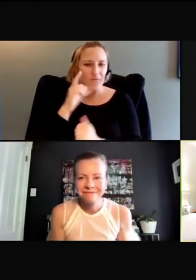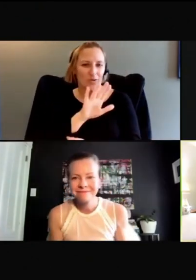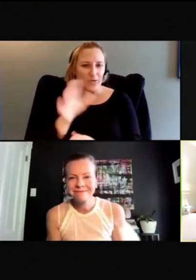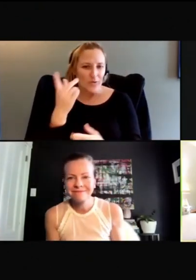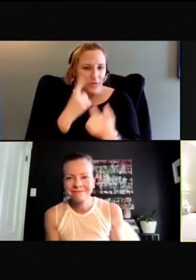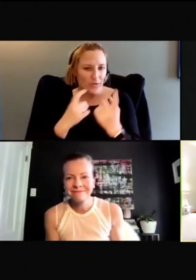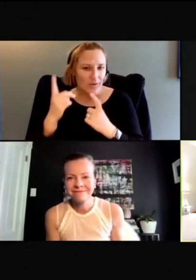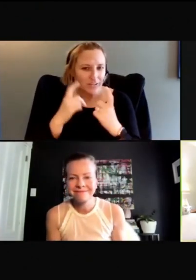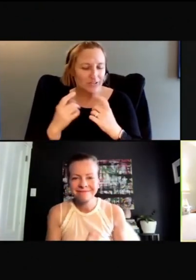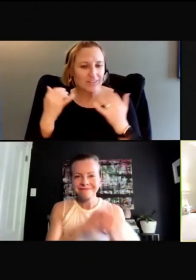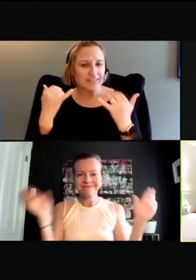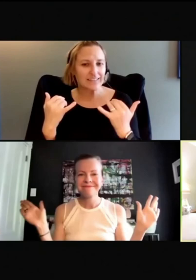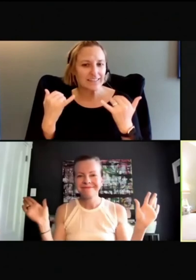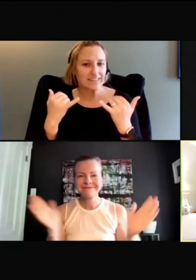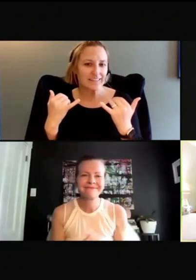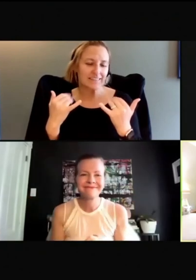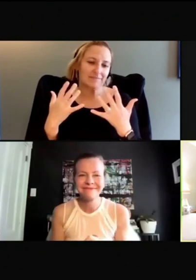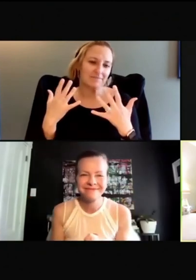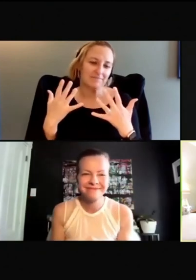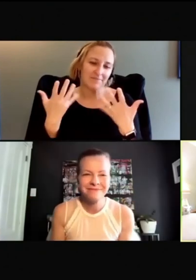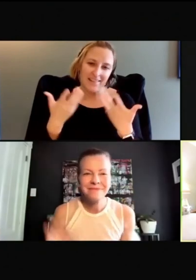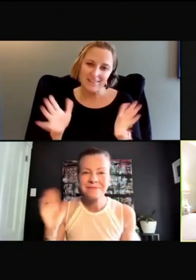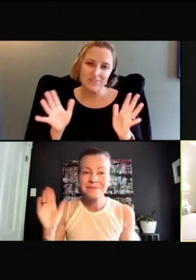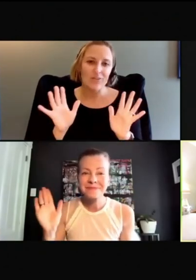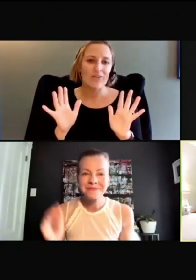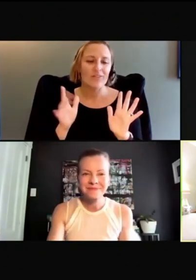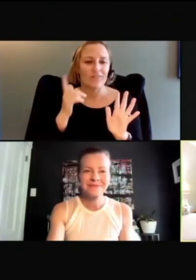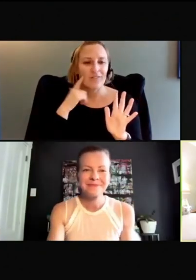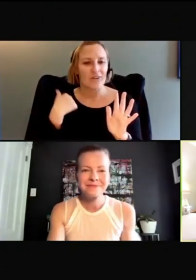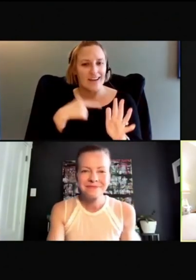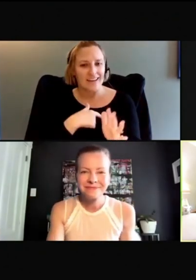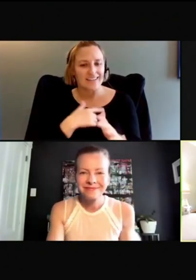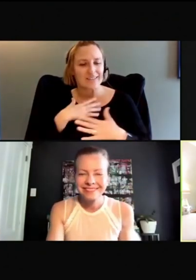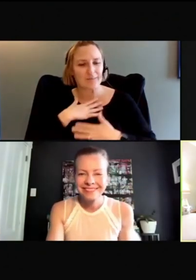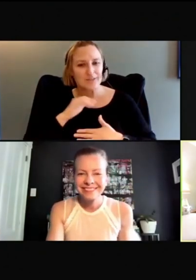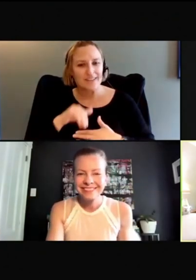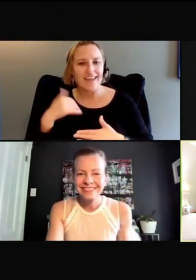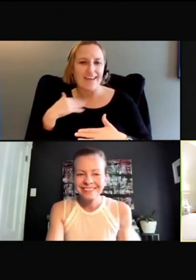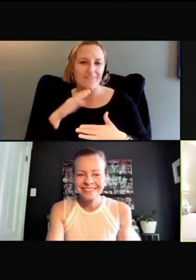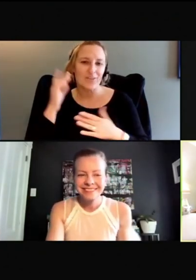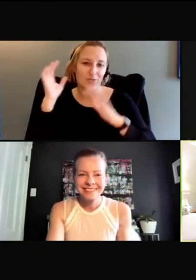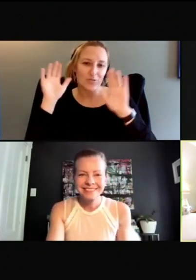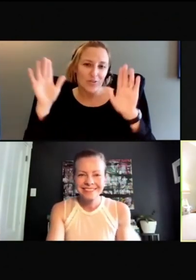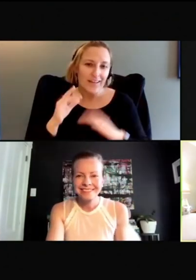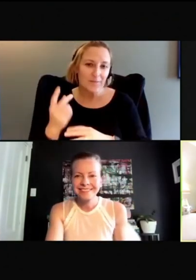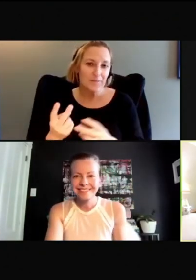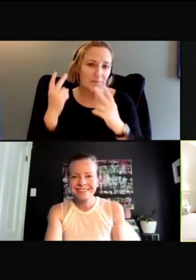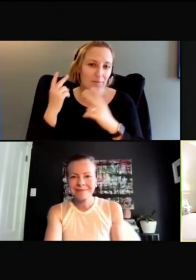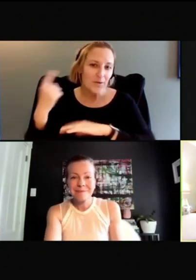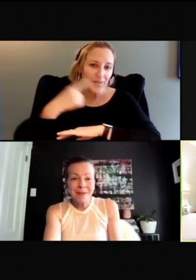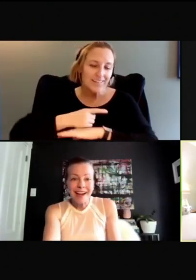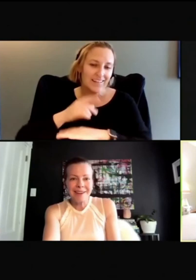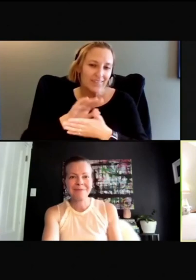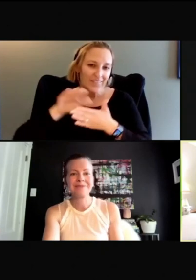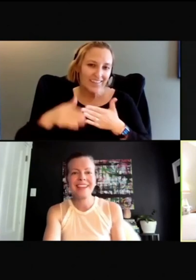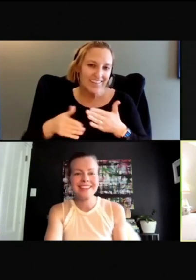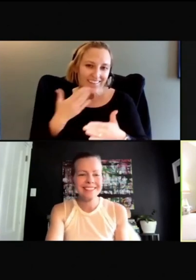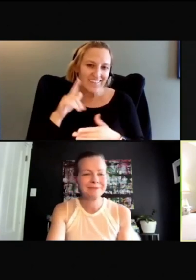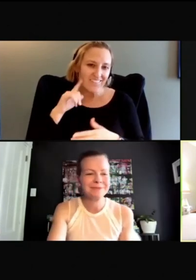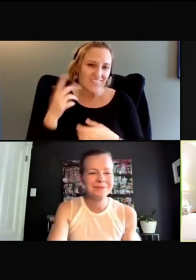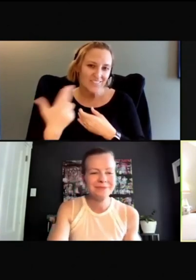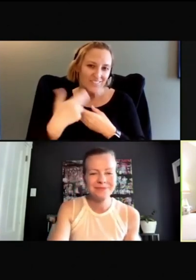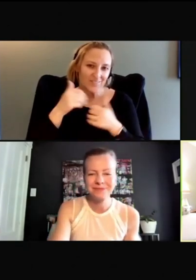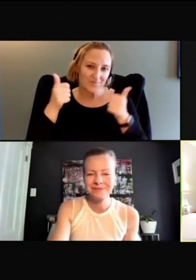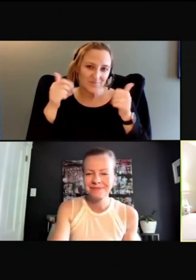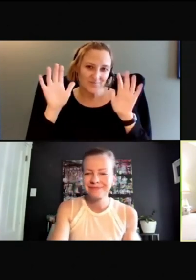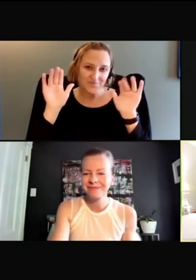and that's a wrap for us. We really appreciate it and have a great Memorial Day weekend. Thank you so much for joining us. Bye. Thanks.